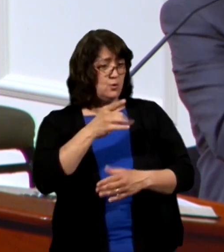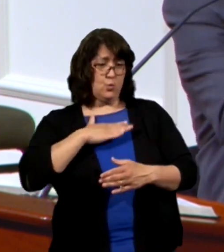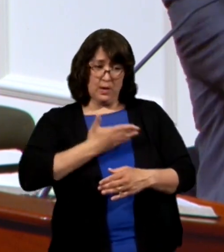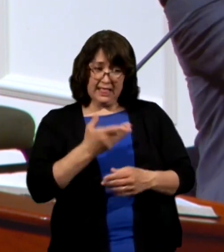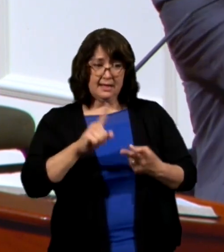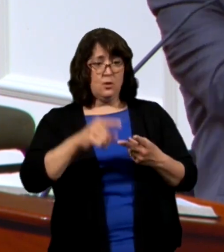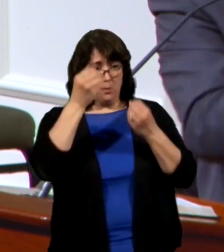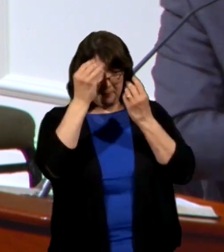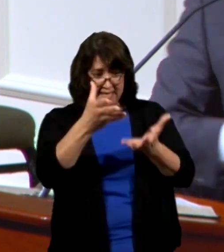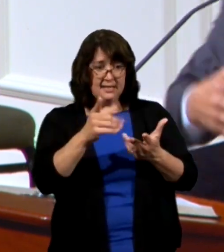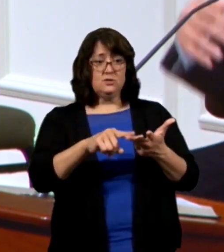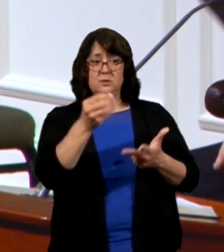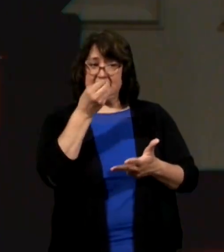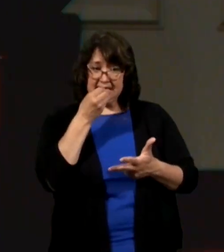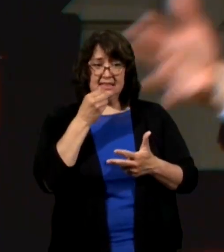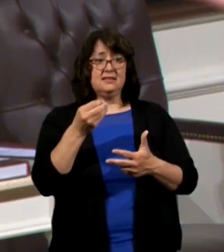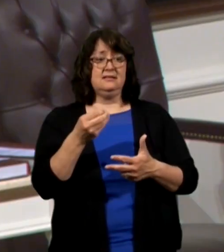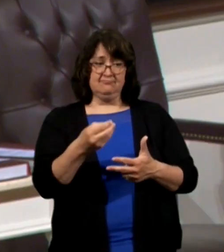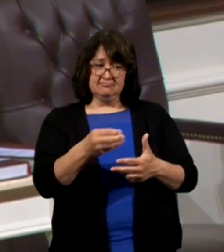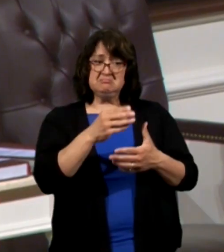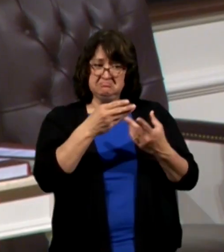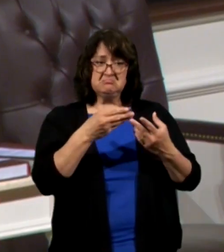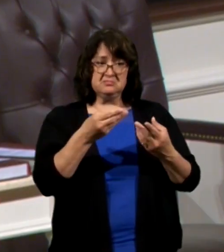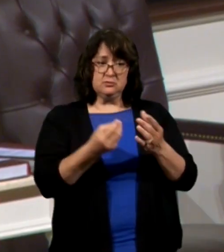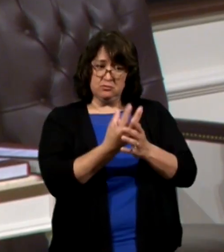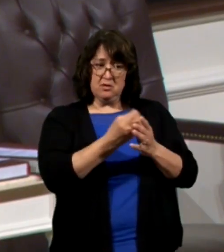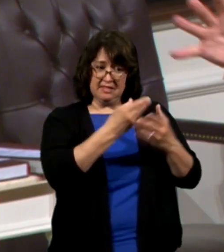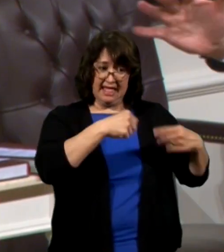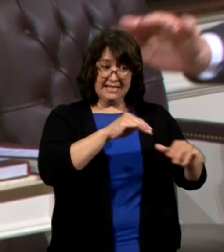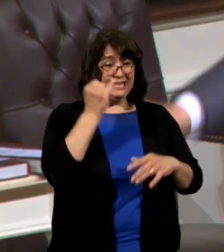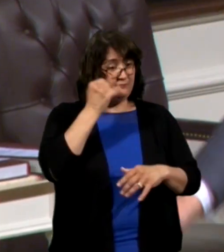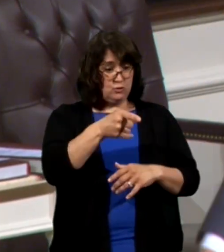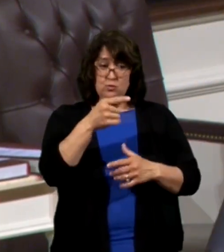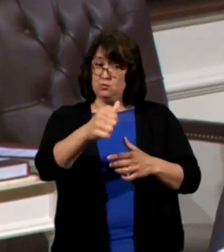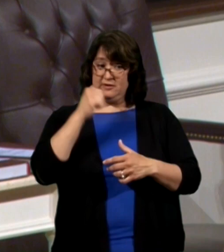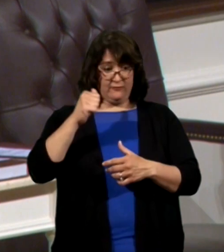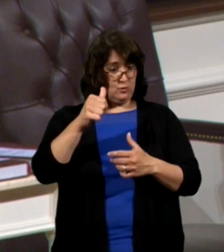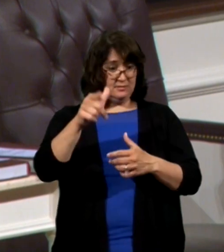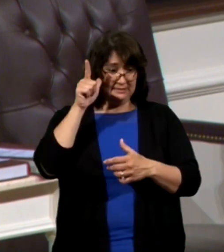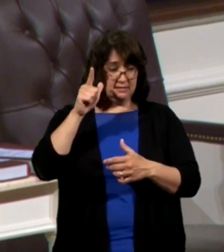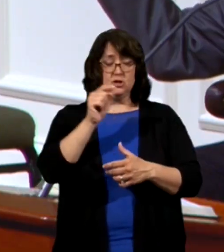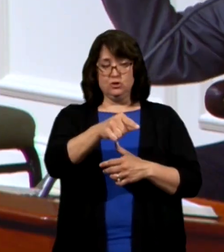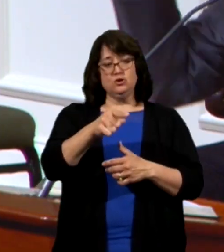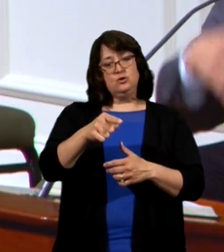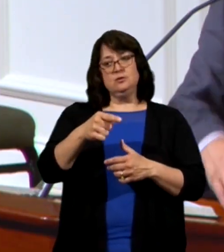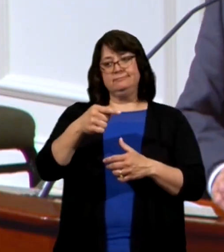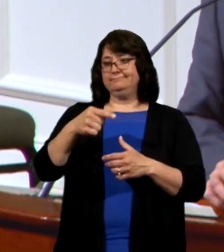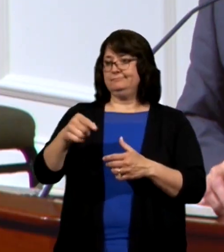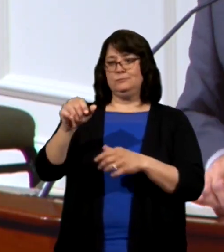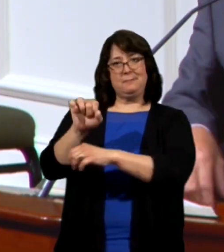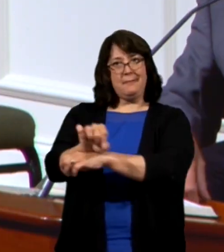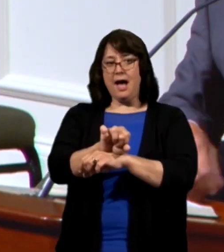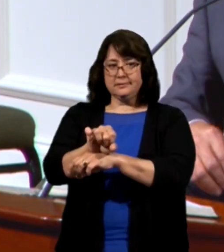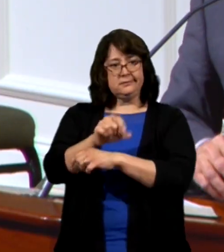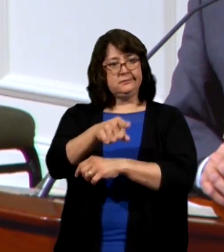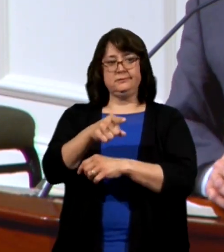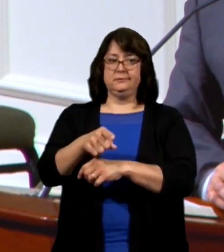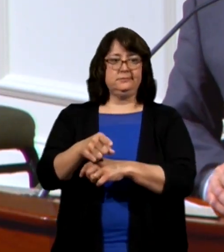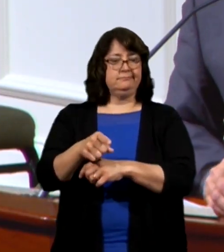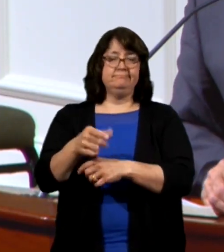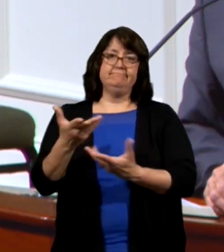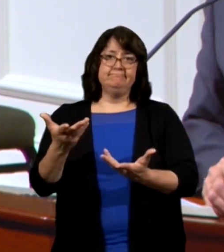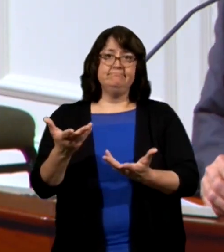obedient, you eat the fat of the land, but if you refuse and rebel, I'm going to chasten you. And you're going to go off into bondage. And here they are,